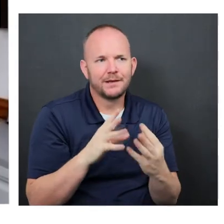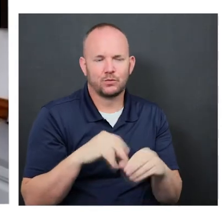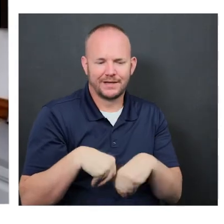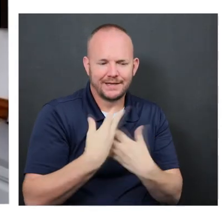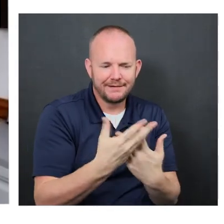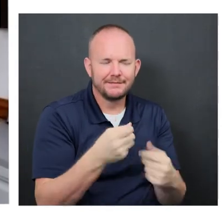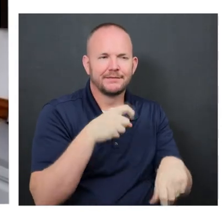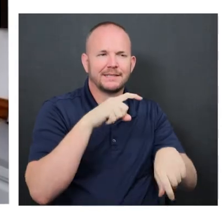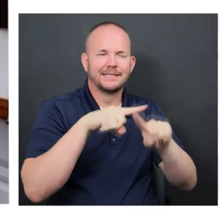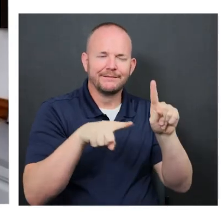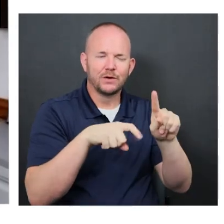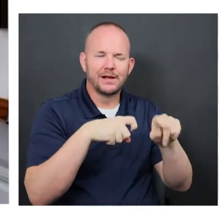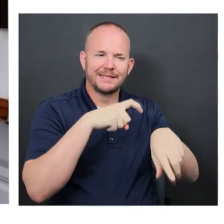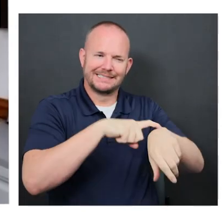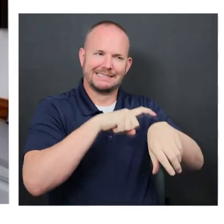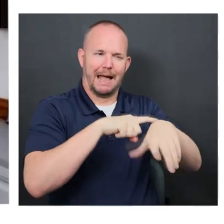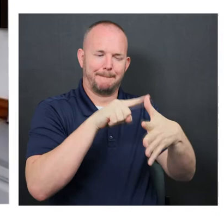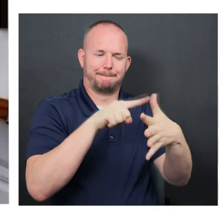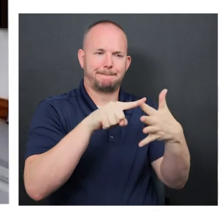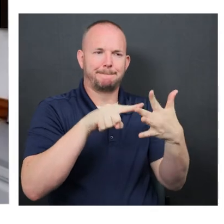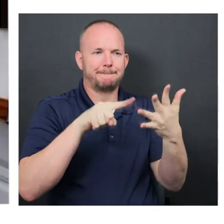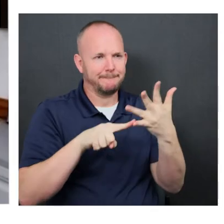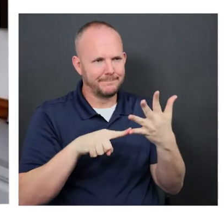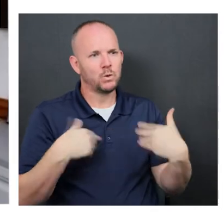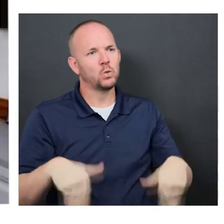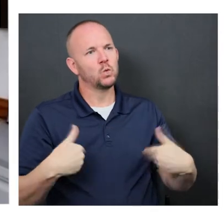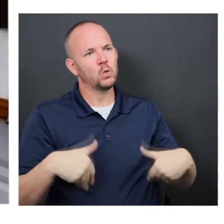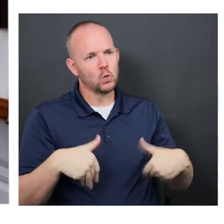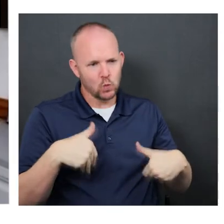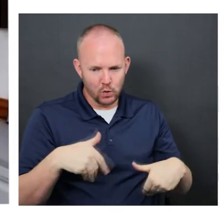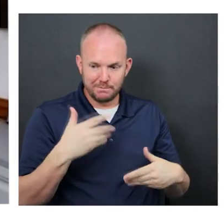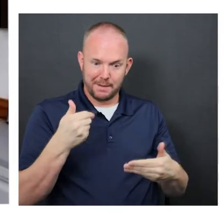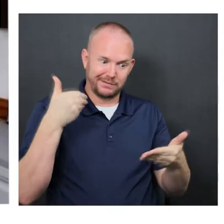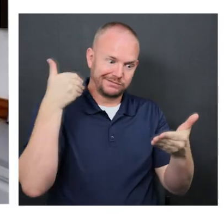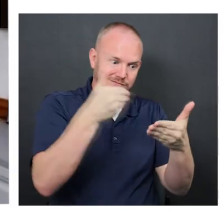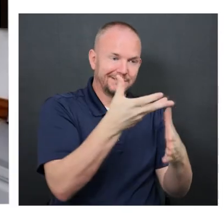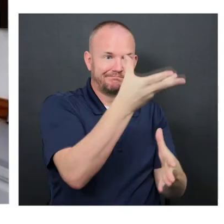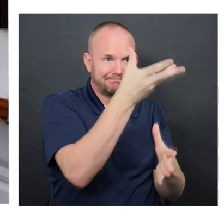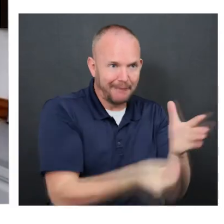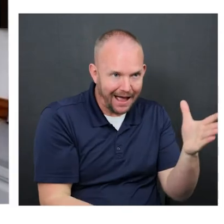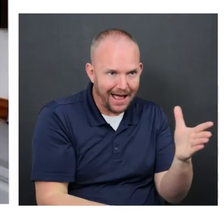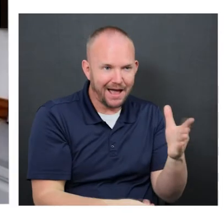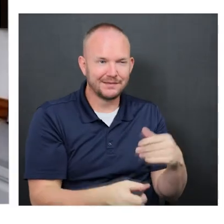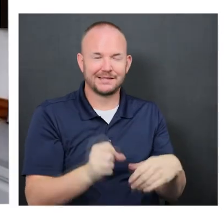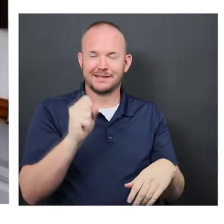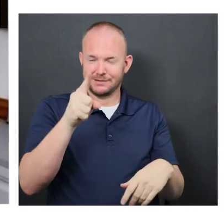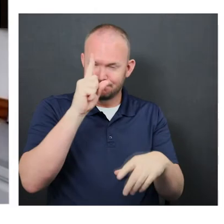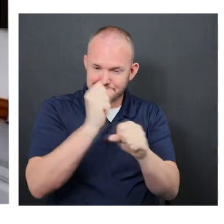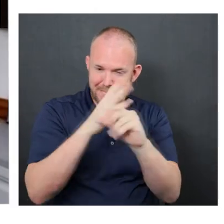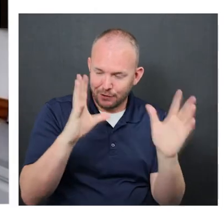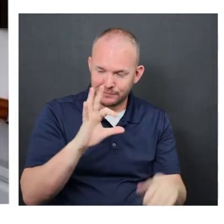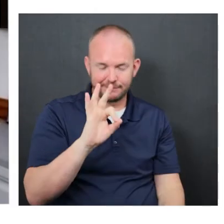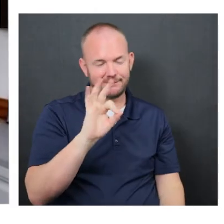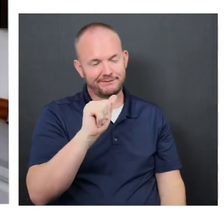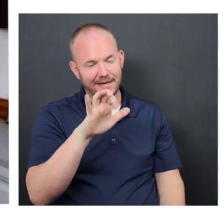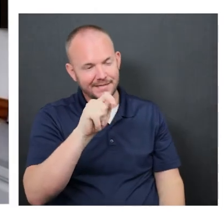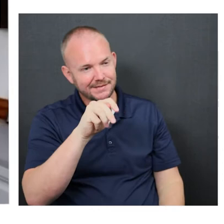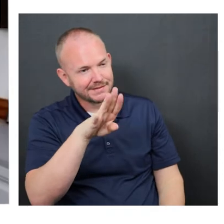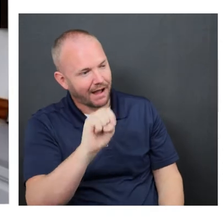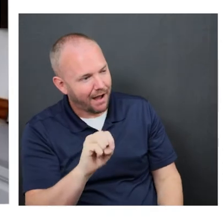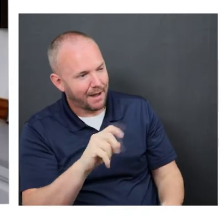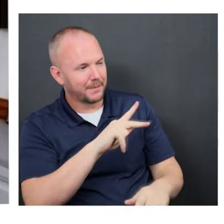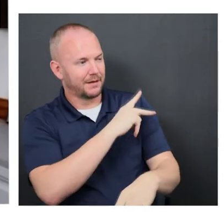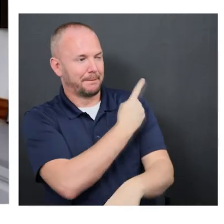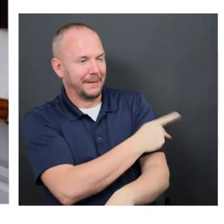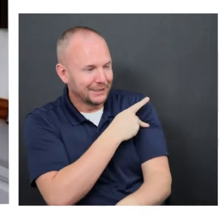cases where people were literally saying their goodbyes, uh, through imagine this FaceTime, right? But the patients and their